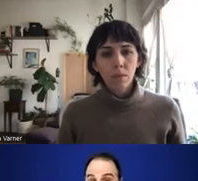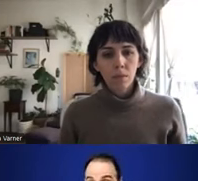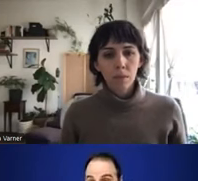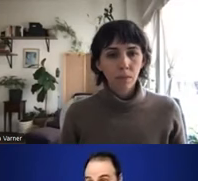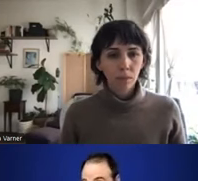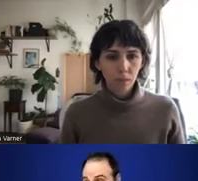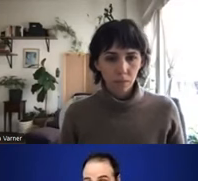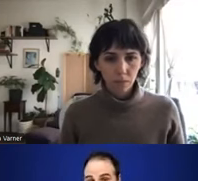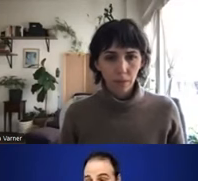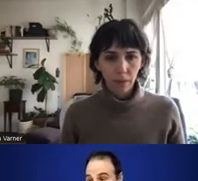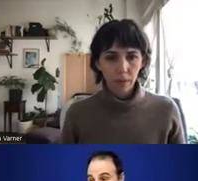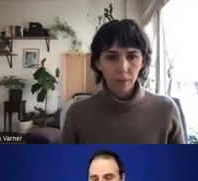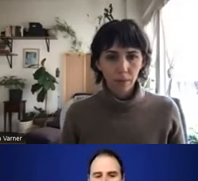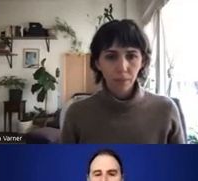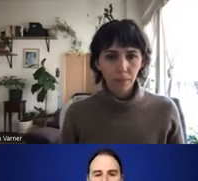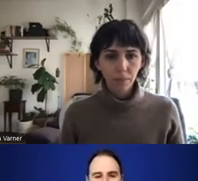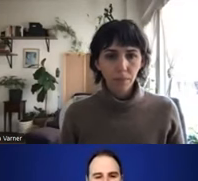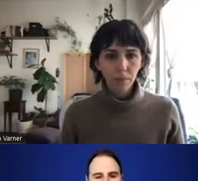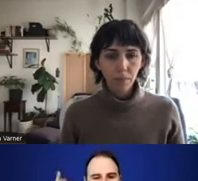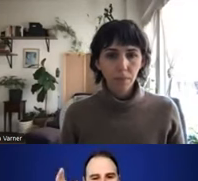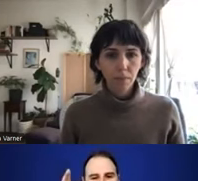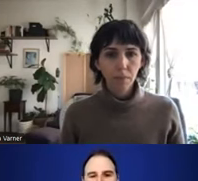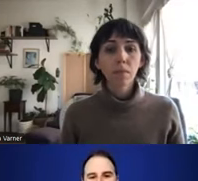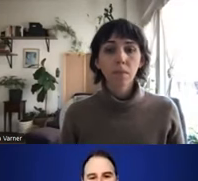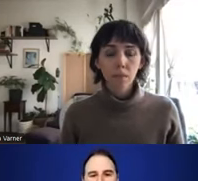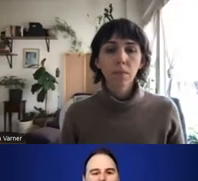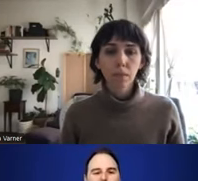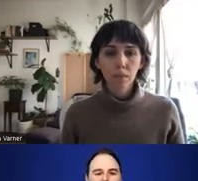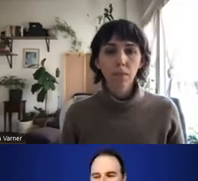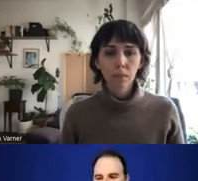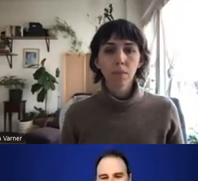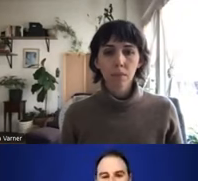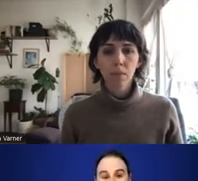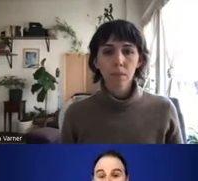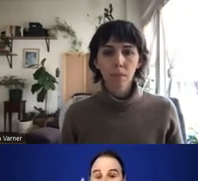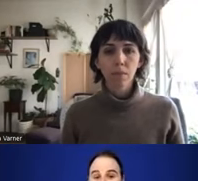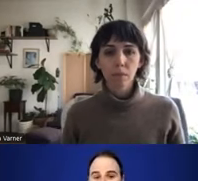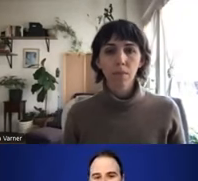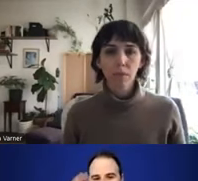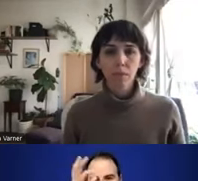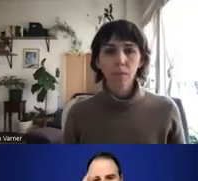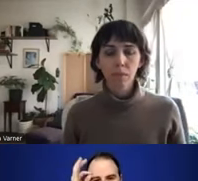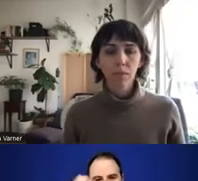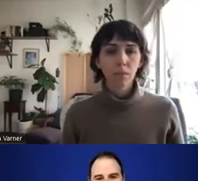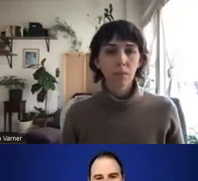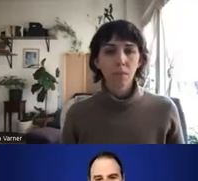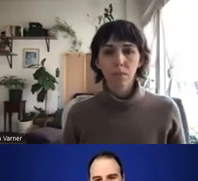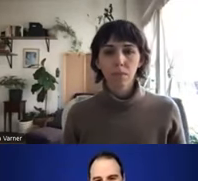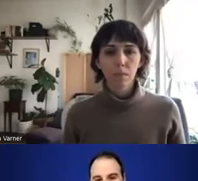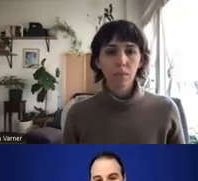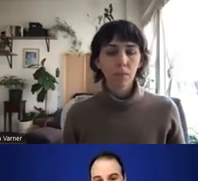been interviewed by the Federal Writers Project, which I thought was really cool. And then